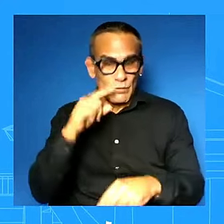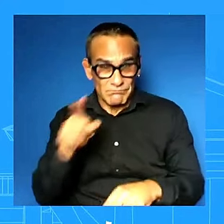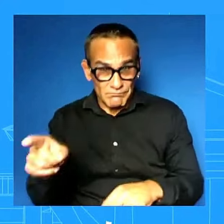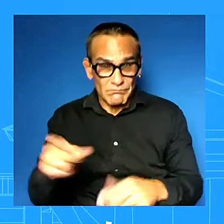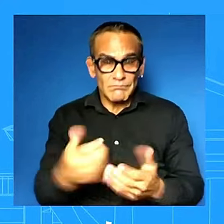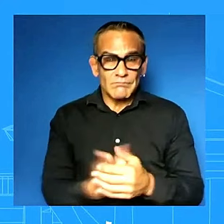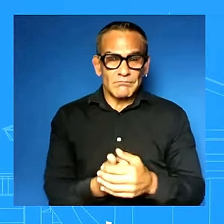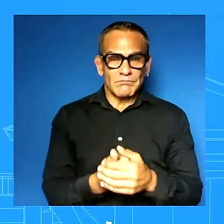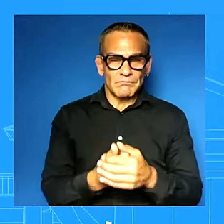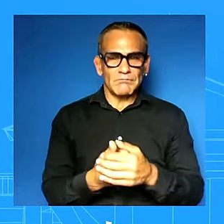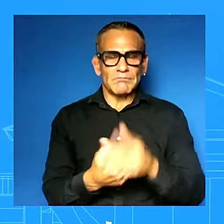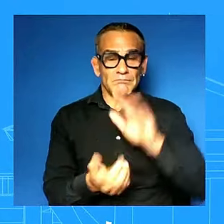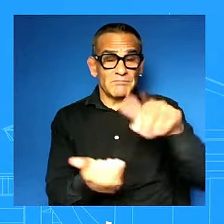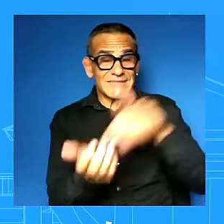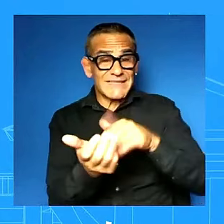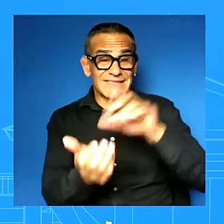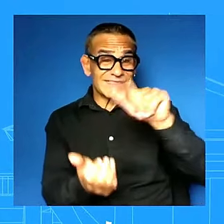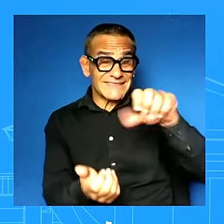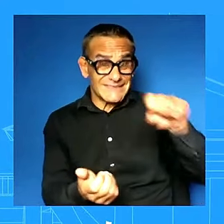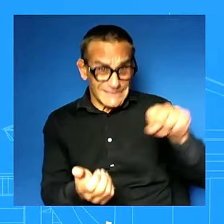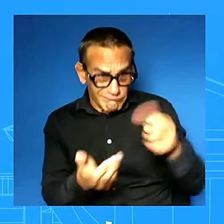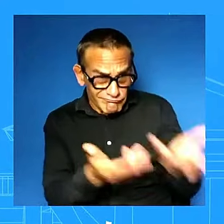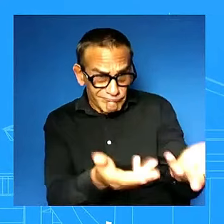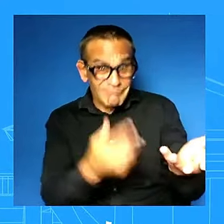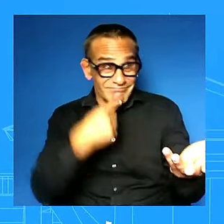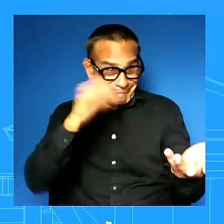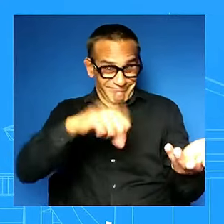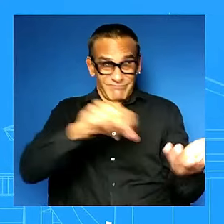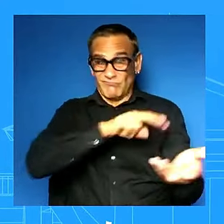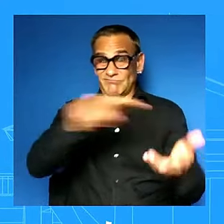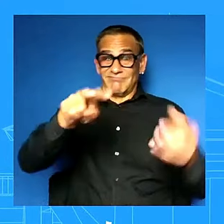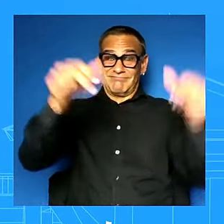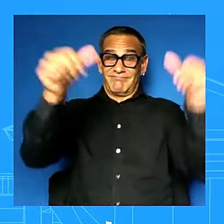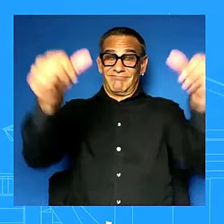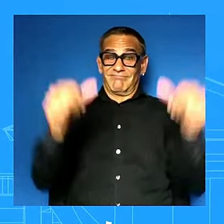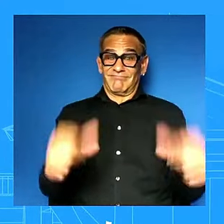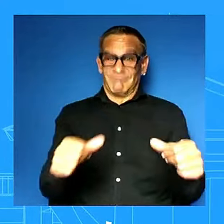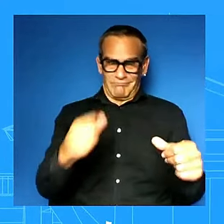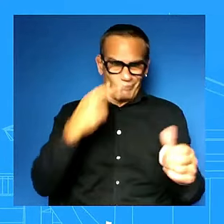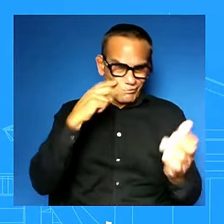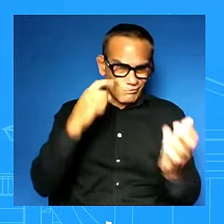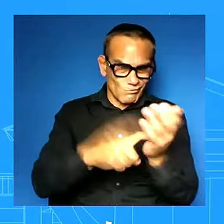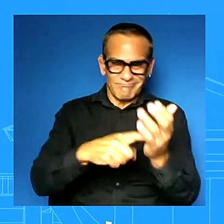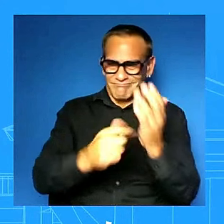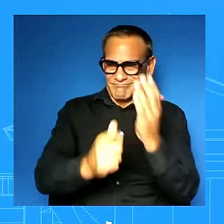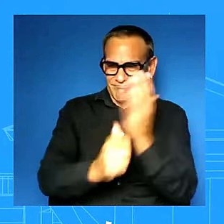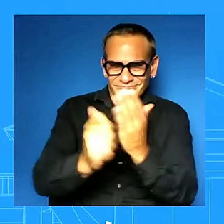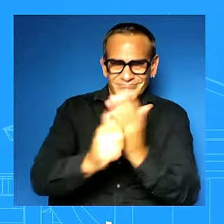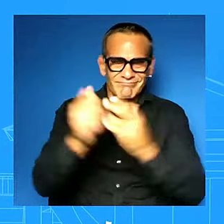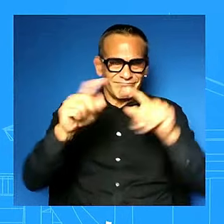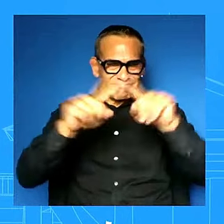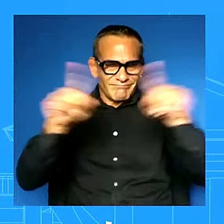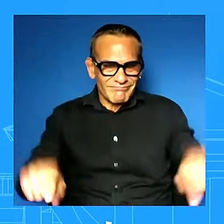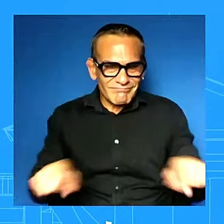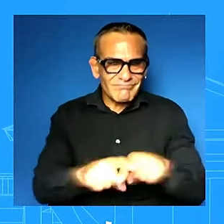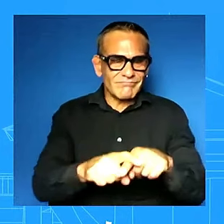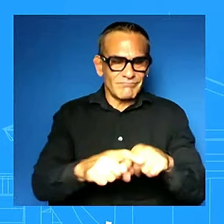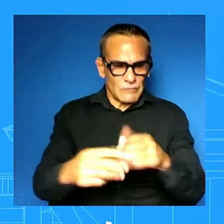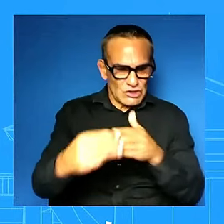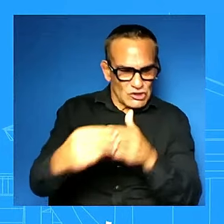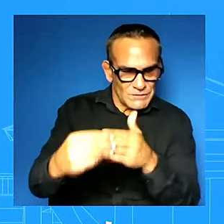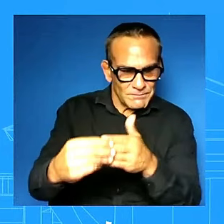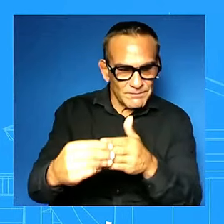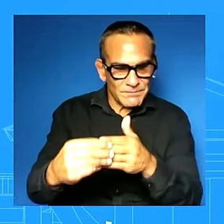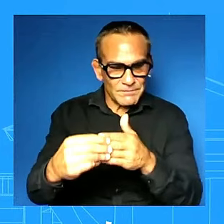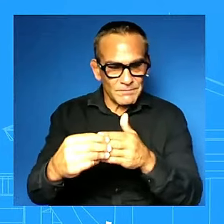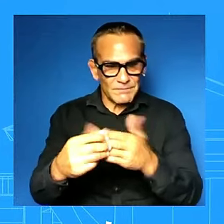flyers and and plans from uh leaders of the senate of the senate uh senate republicans we